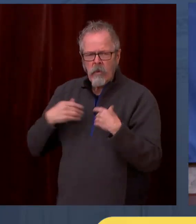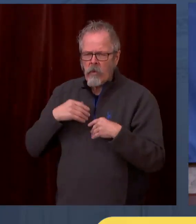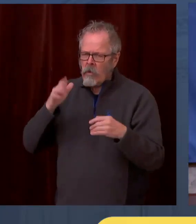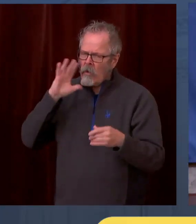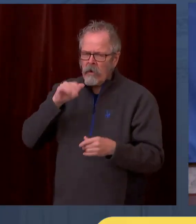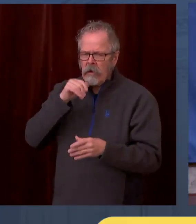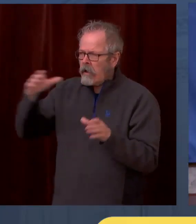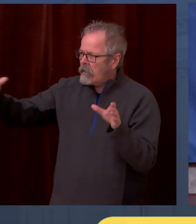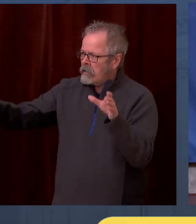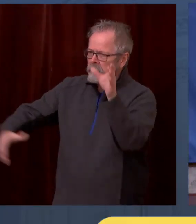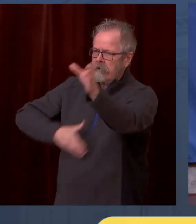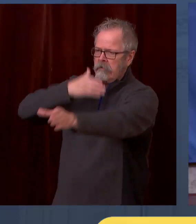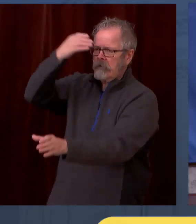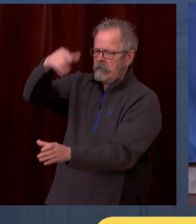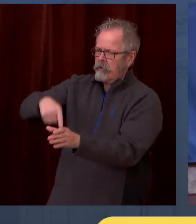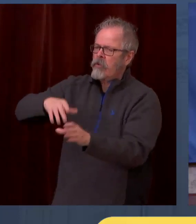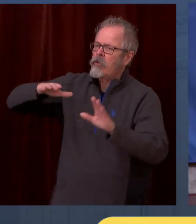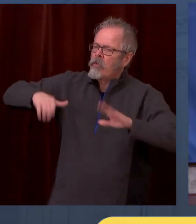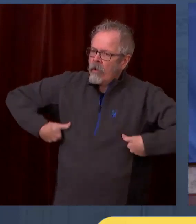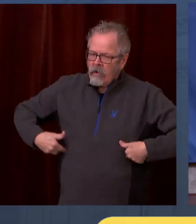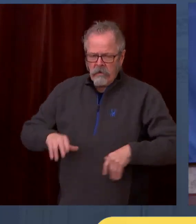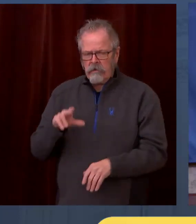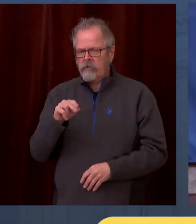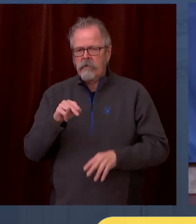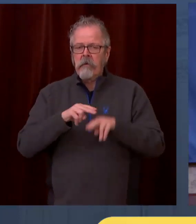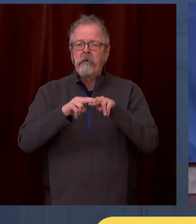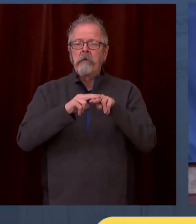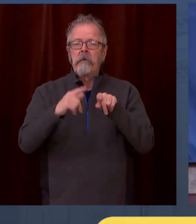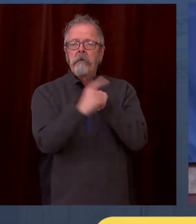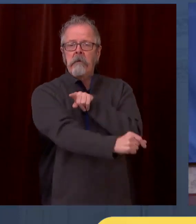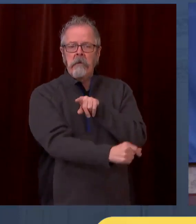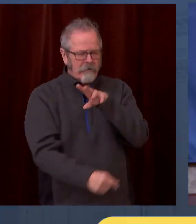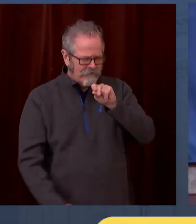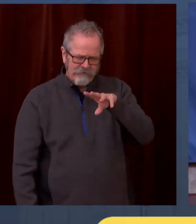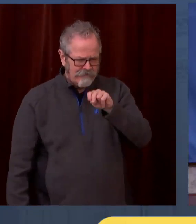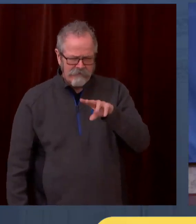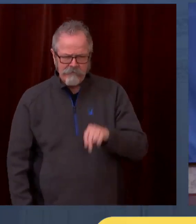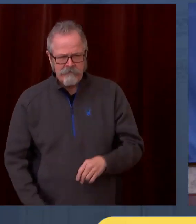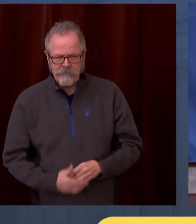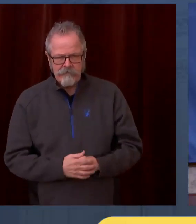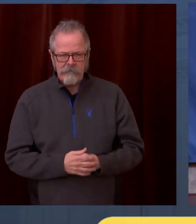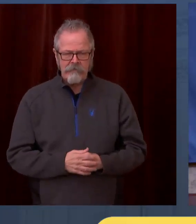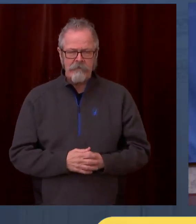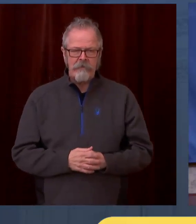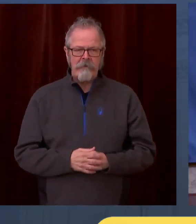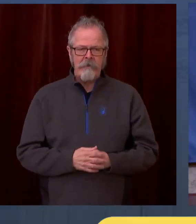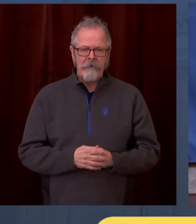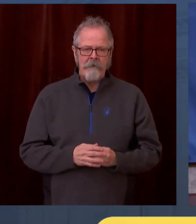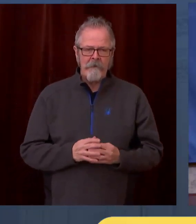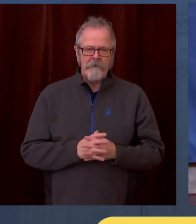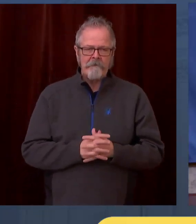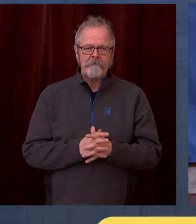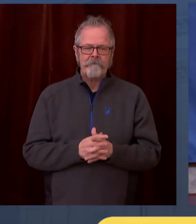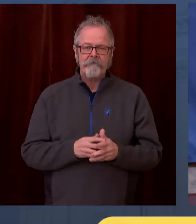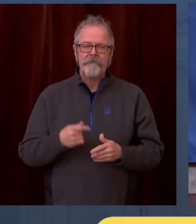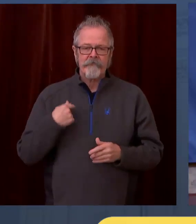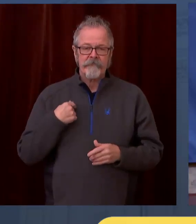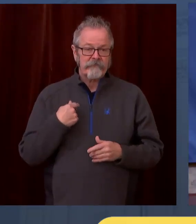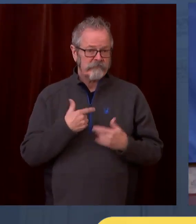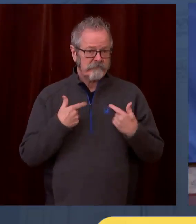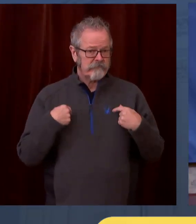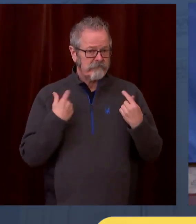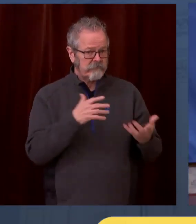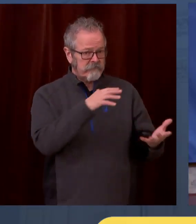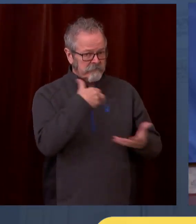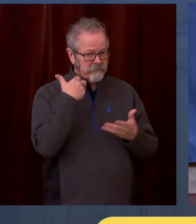Now, because our doses are increasing, and because we are now meeting our vaccination goals